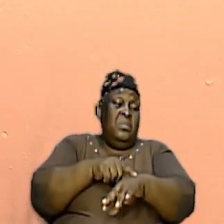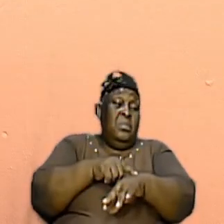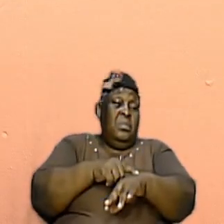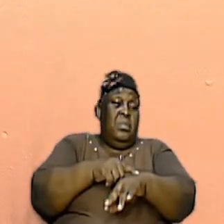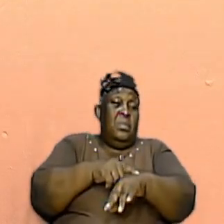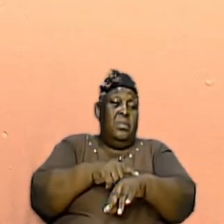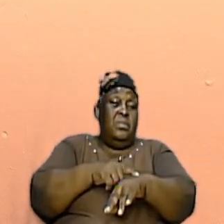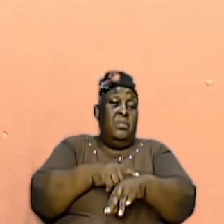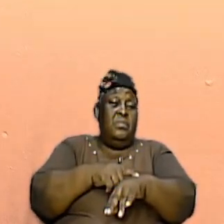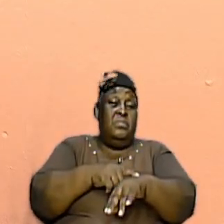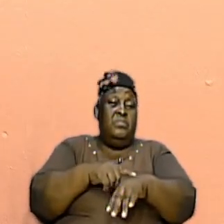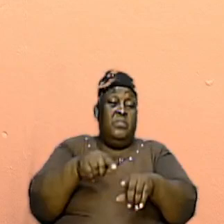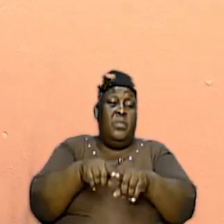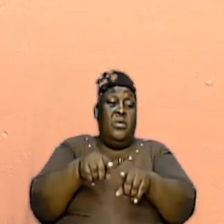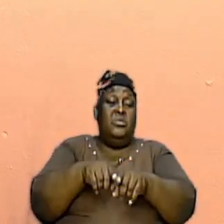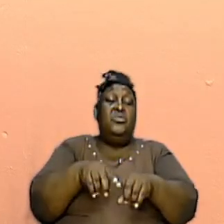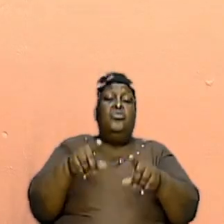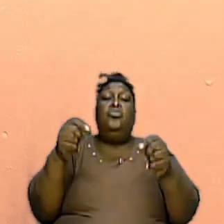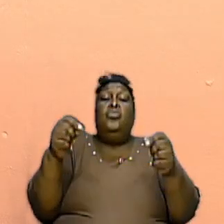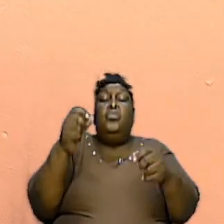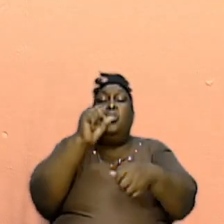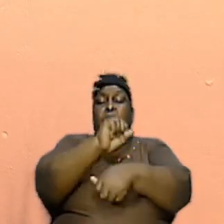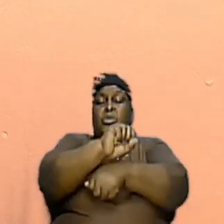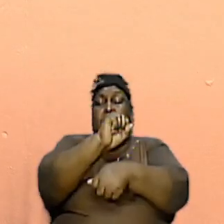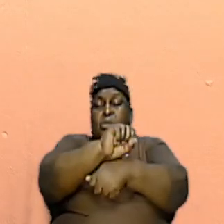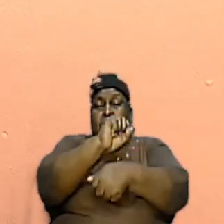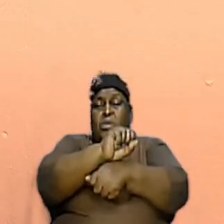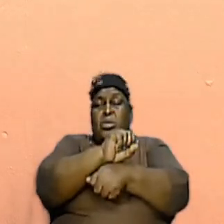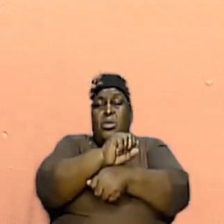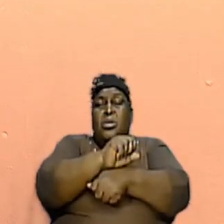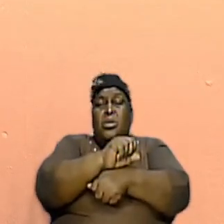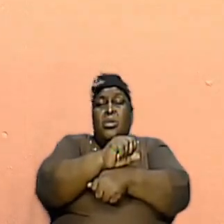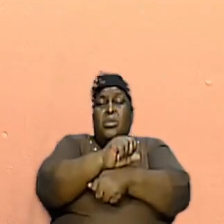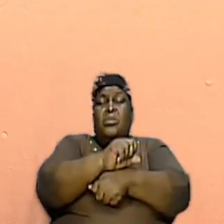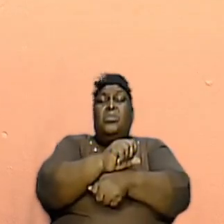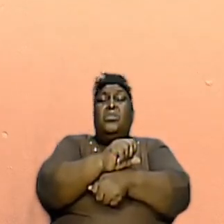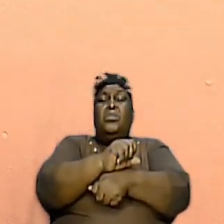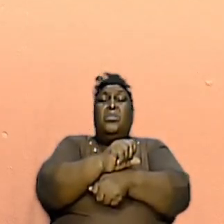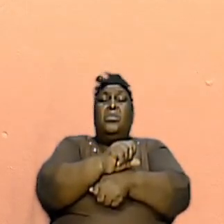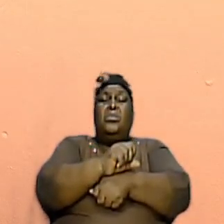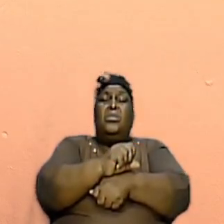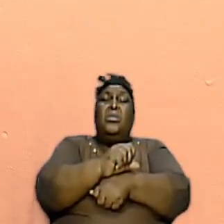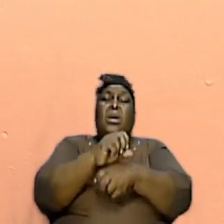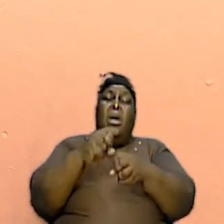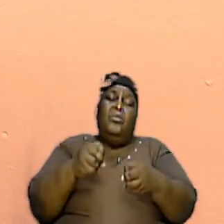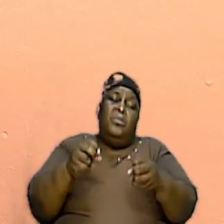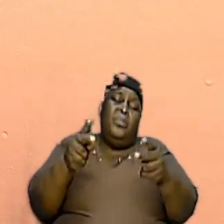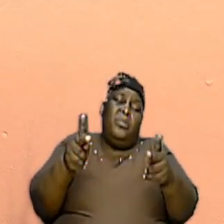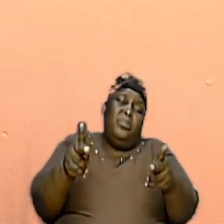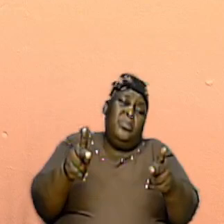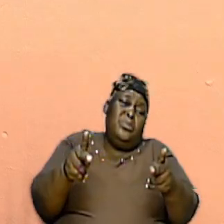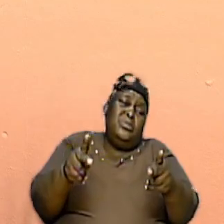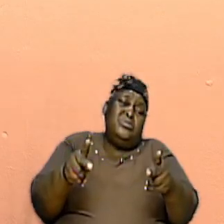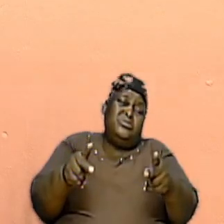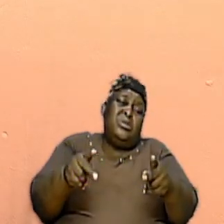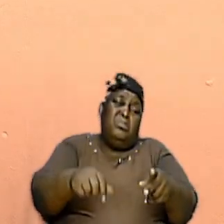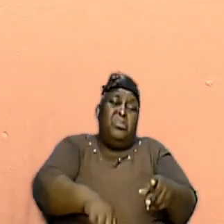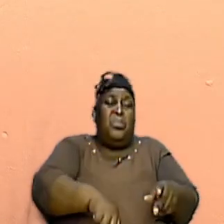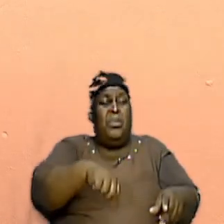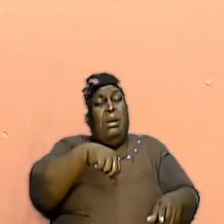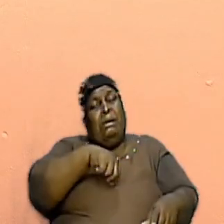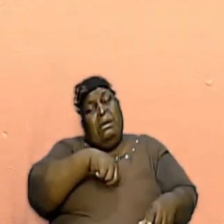And so they carried out all their work with precision and with purpose. Because they were